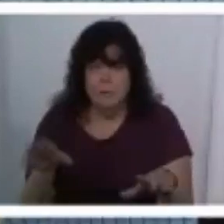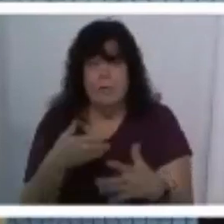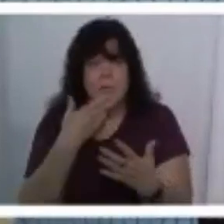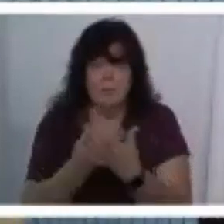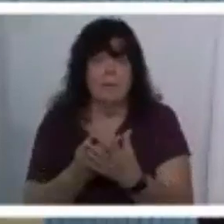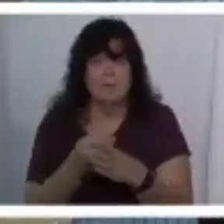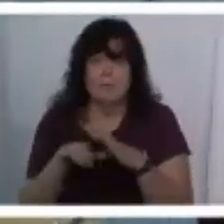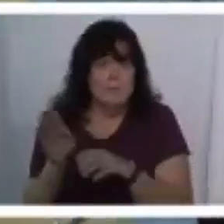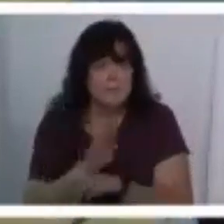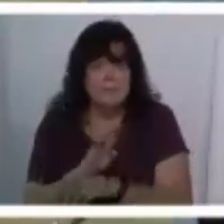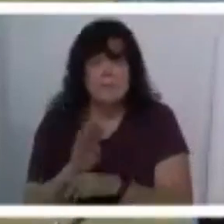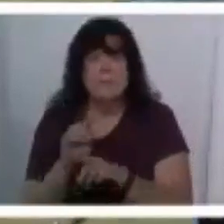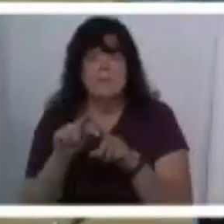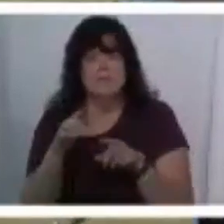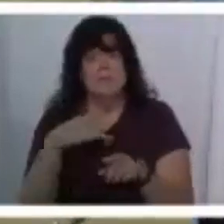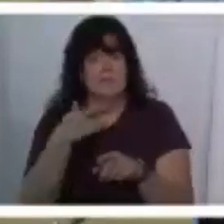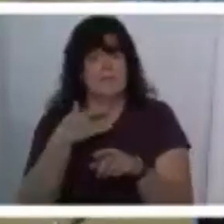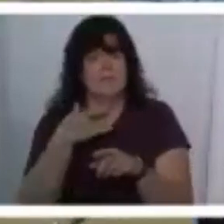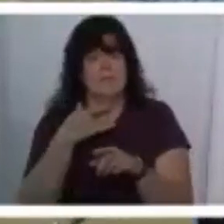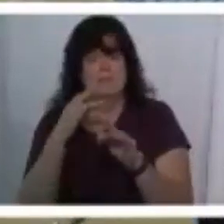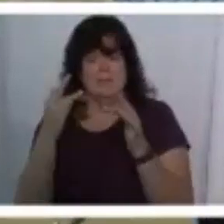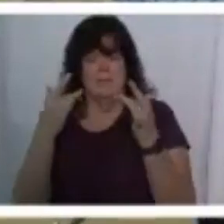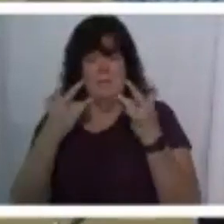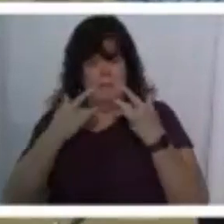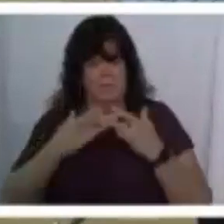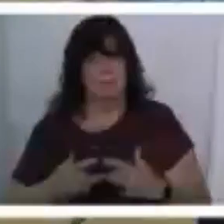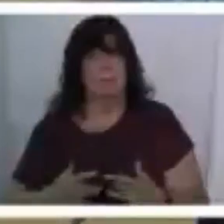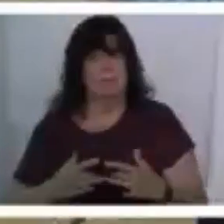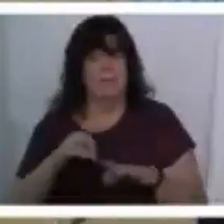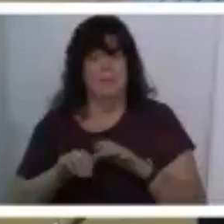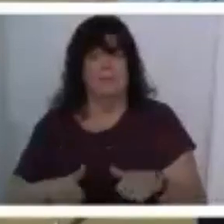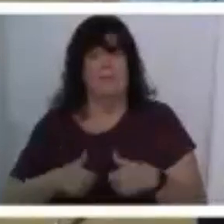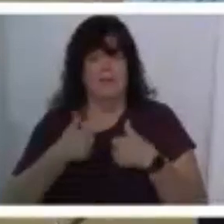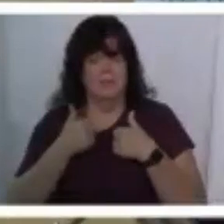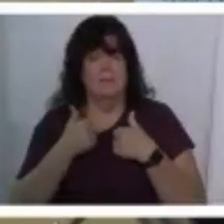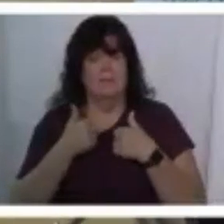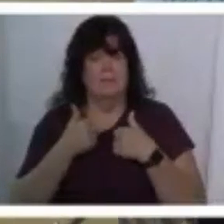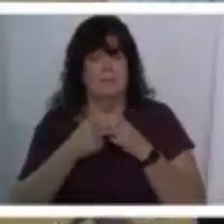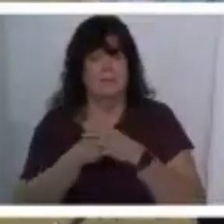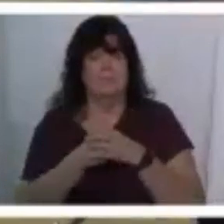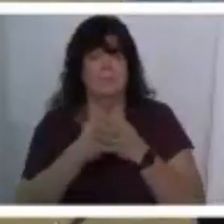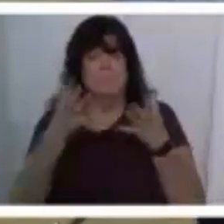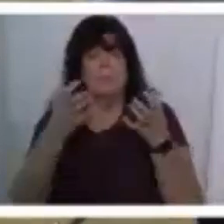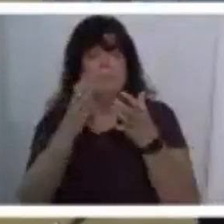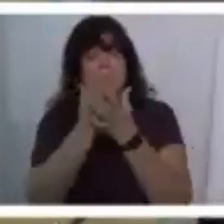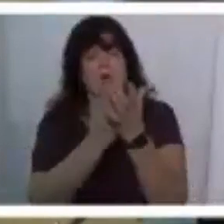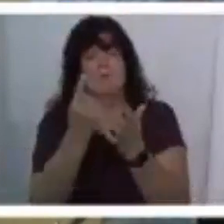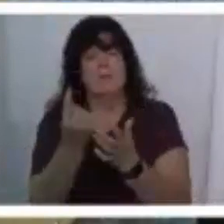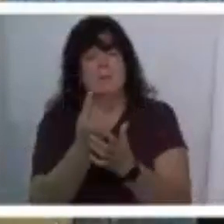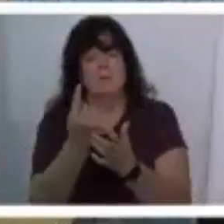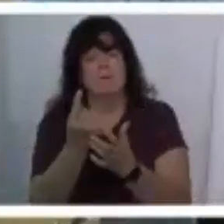but were feeling an emptiness in their lives um they wanted to be a part of